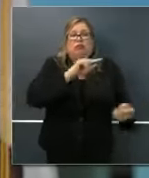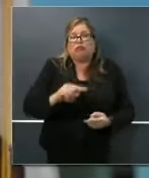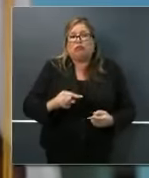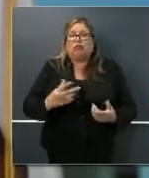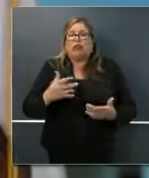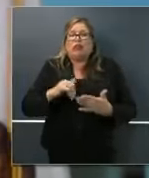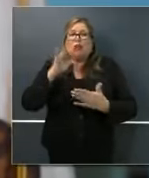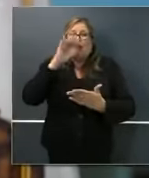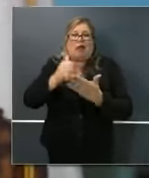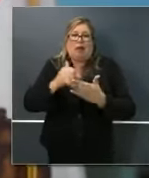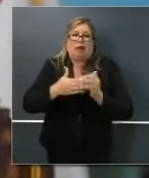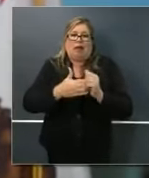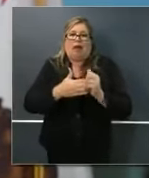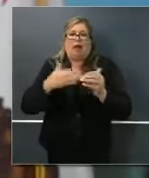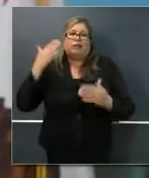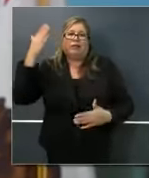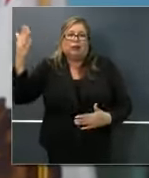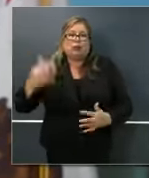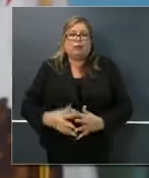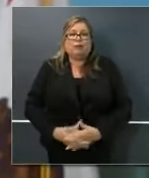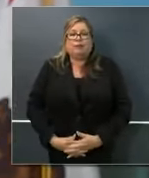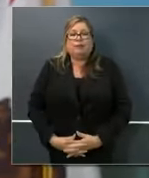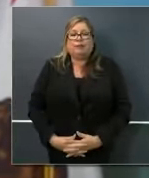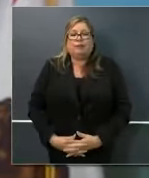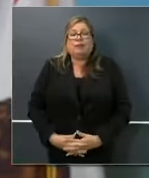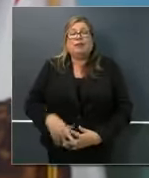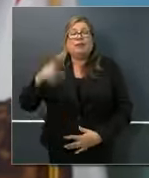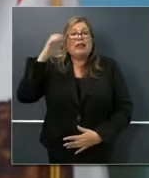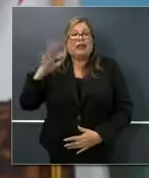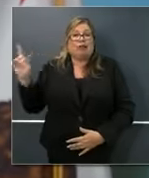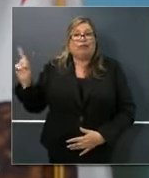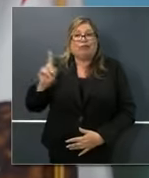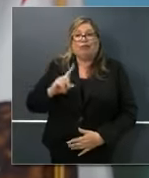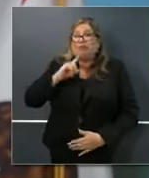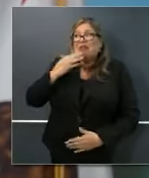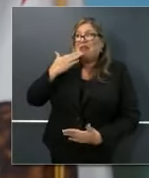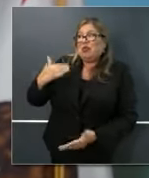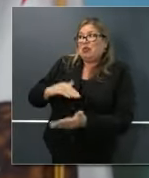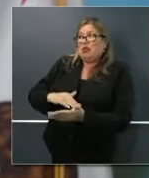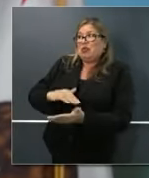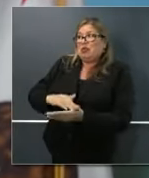Thank you, Doctor. Next question. Final question. Jim Rupp, Westwood One News.